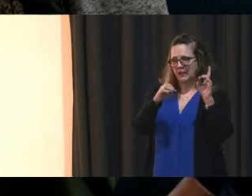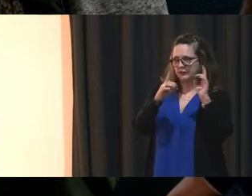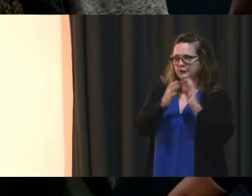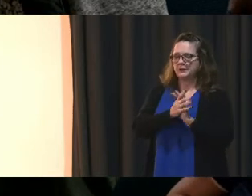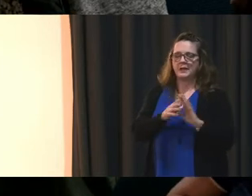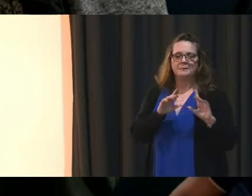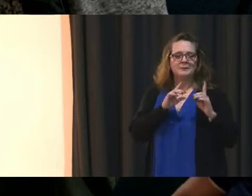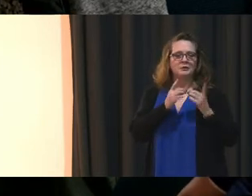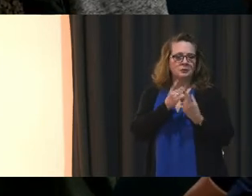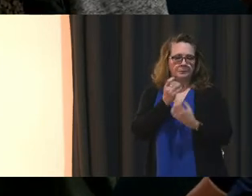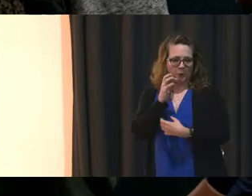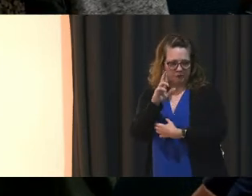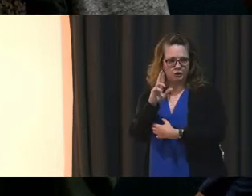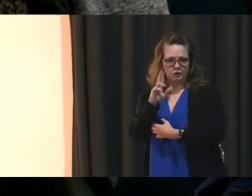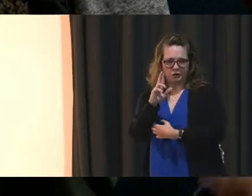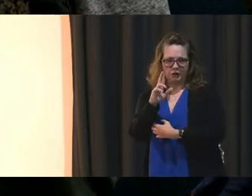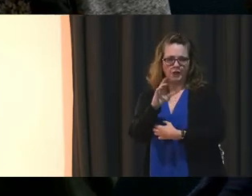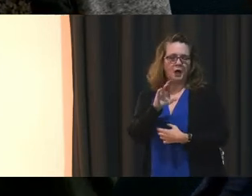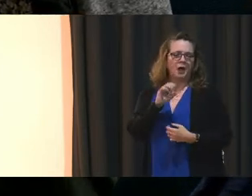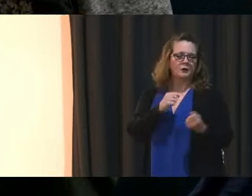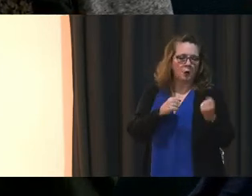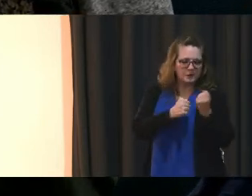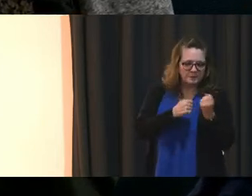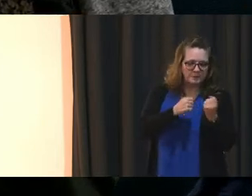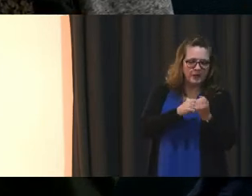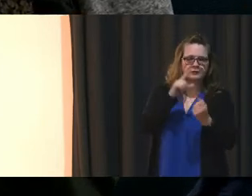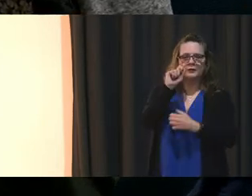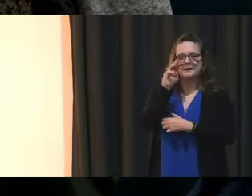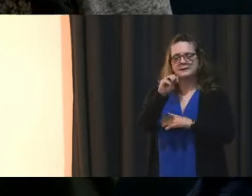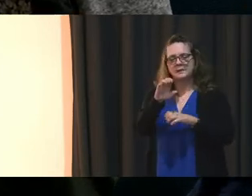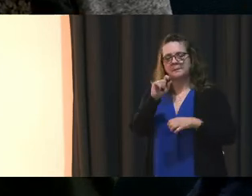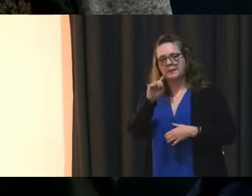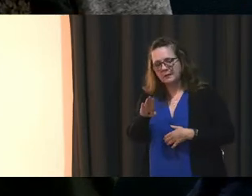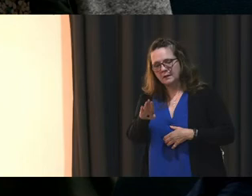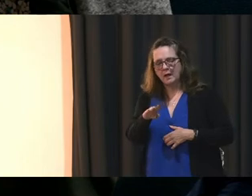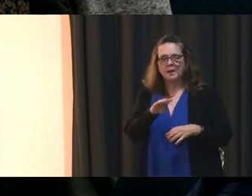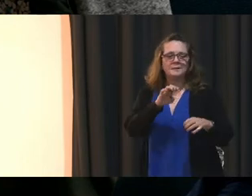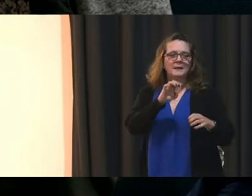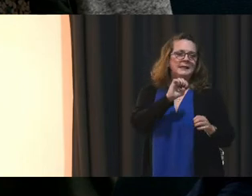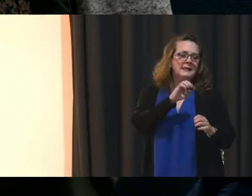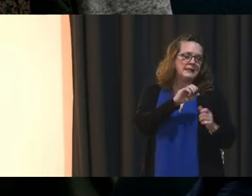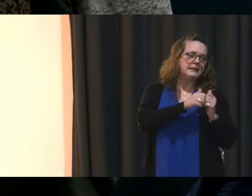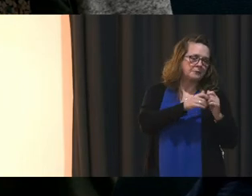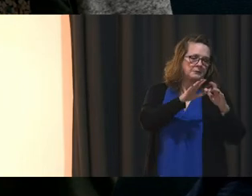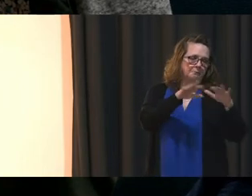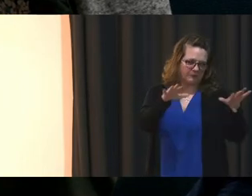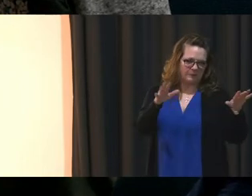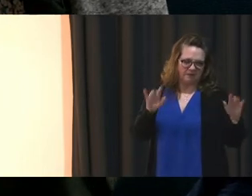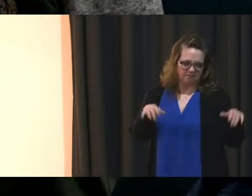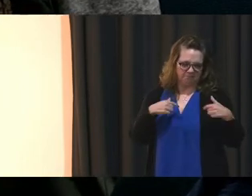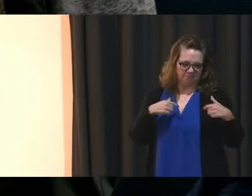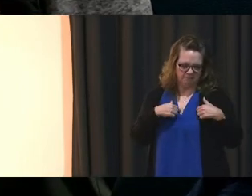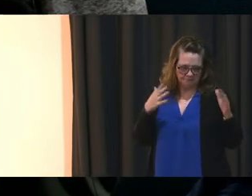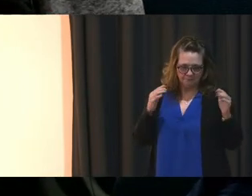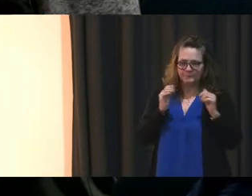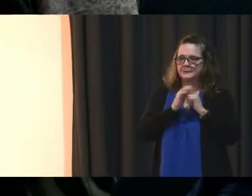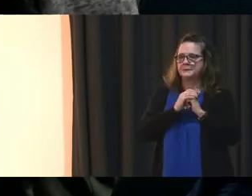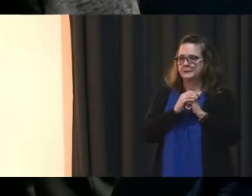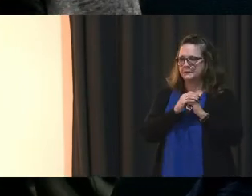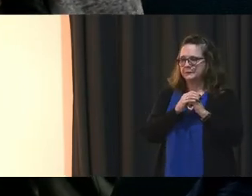department chair. I co-sponsor the STEM club. I help with robotics and e-sports program. I do a bunch of stuff around here. And I get it.